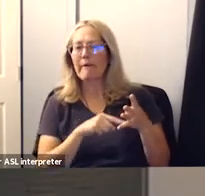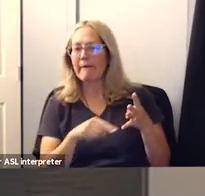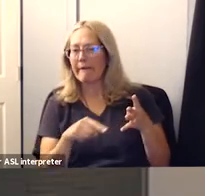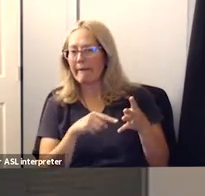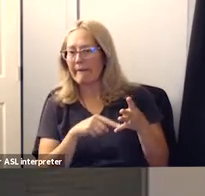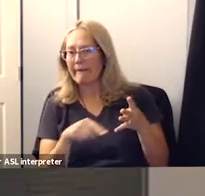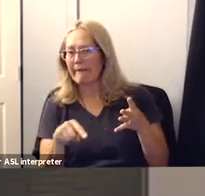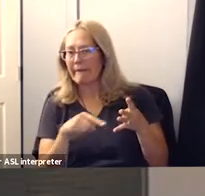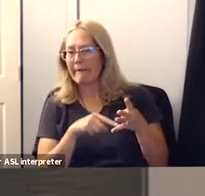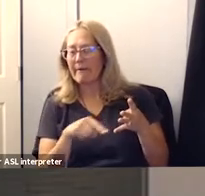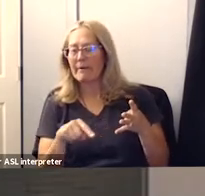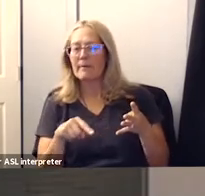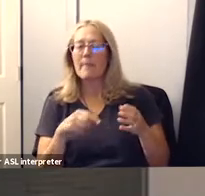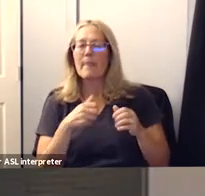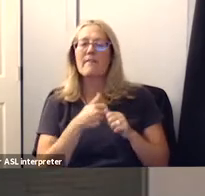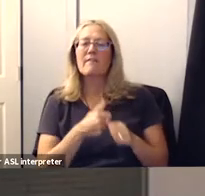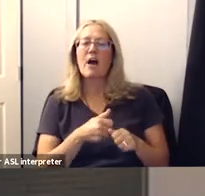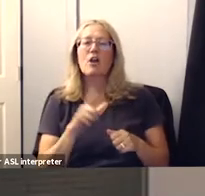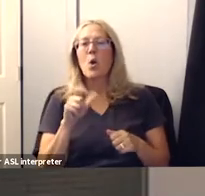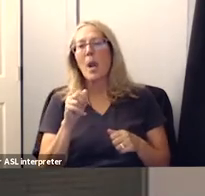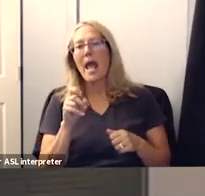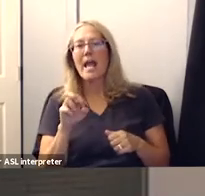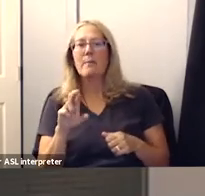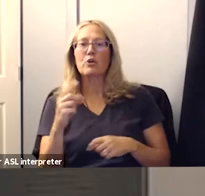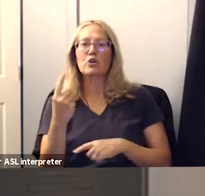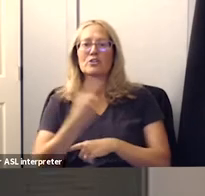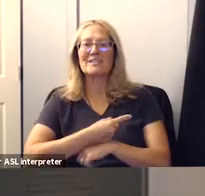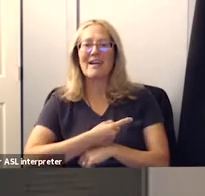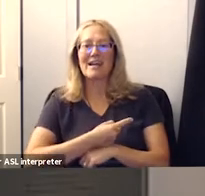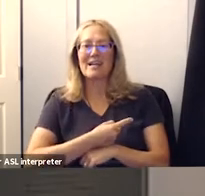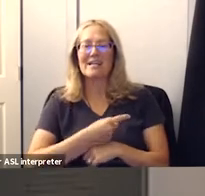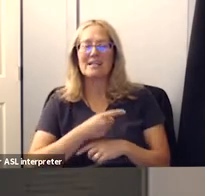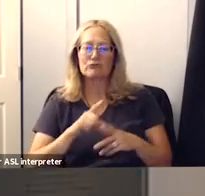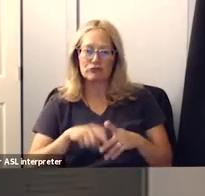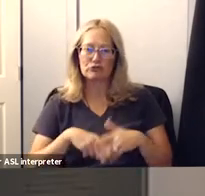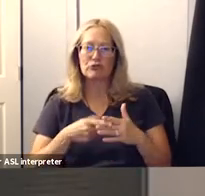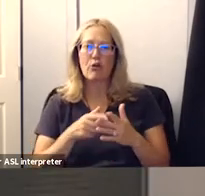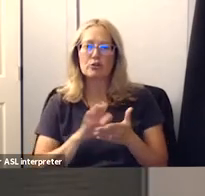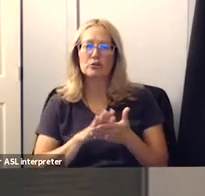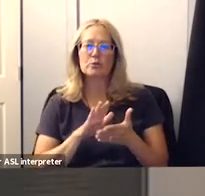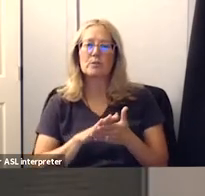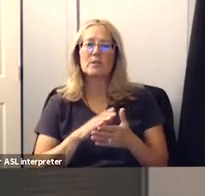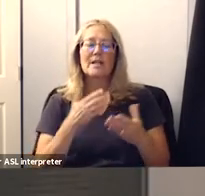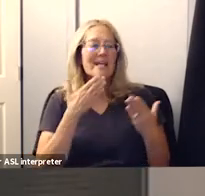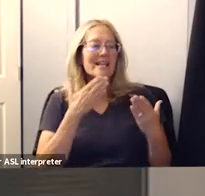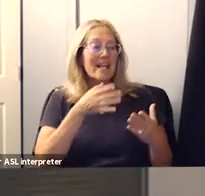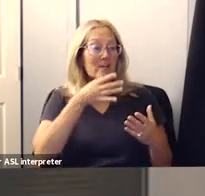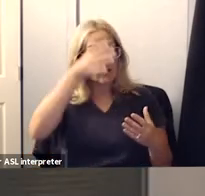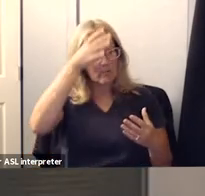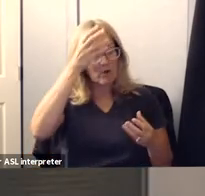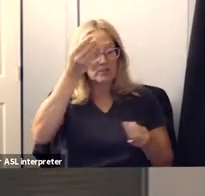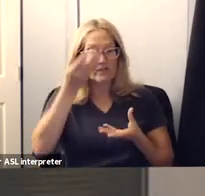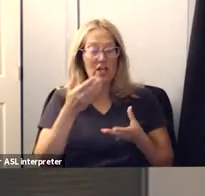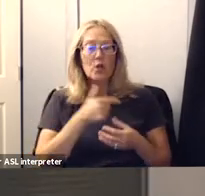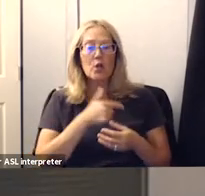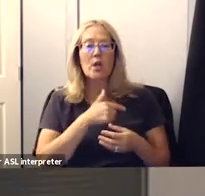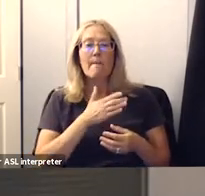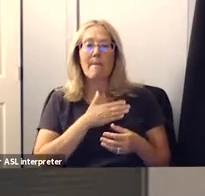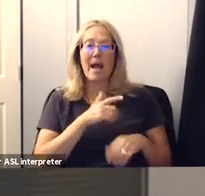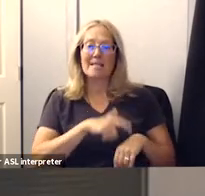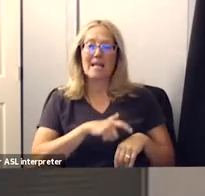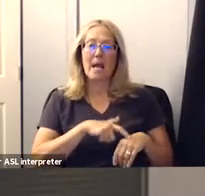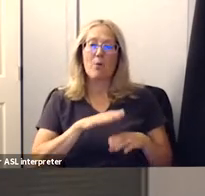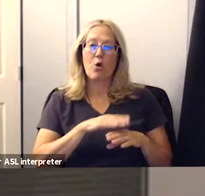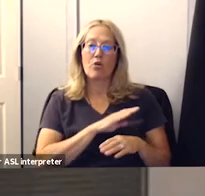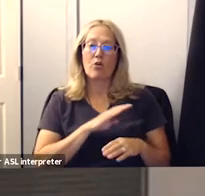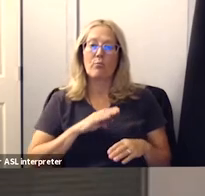to the traditional labor day start um so i just wanted to thank the parents for reaching out to us i in my time here on the